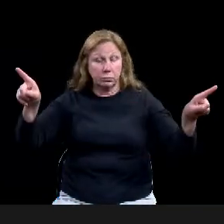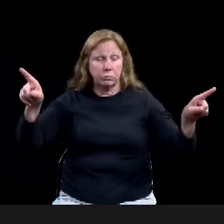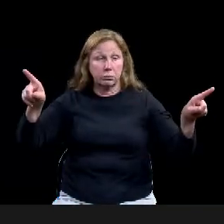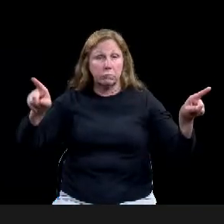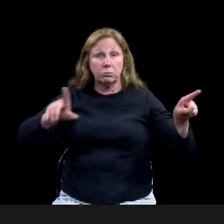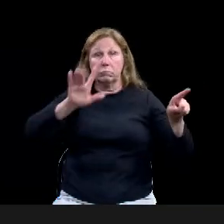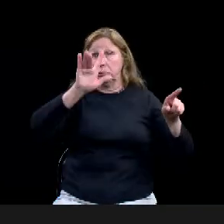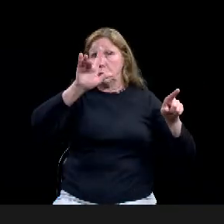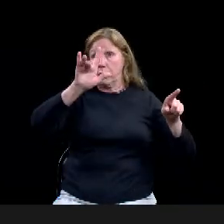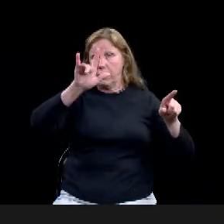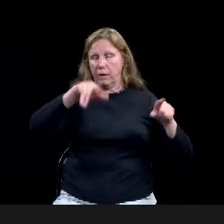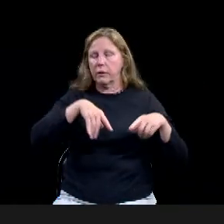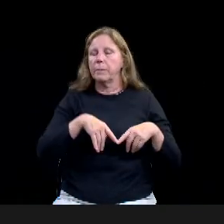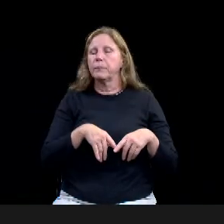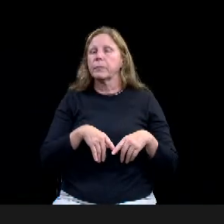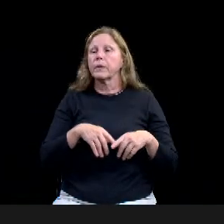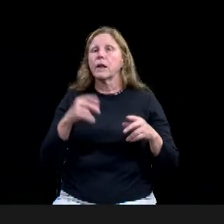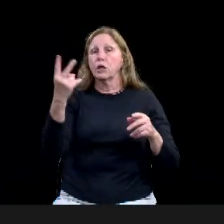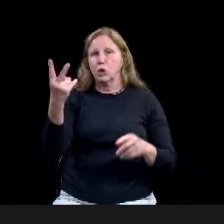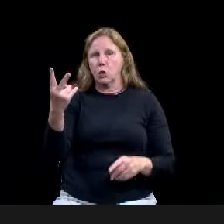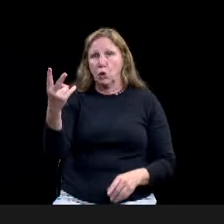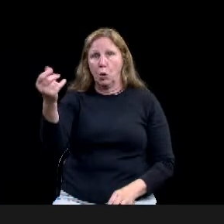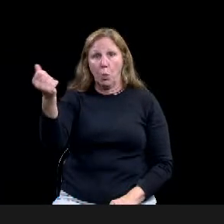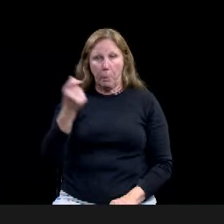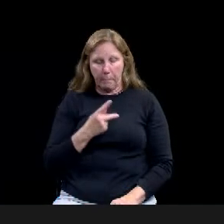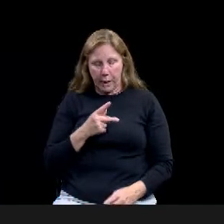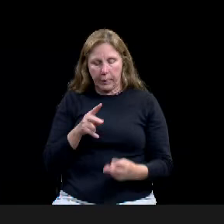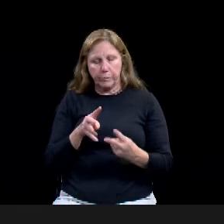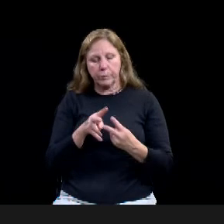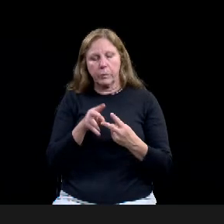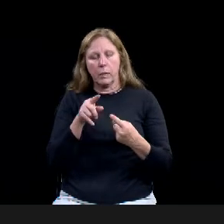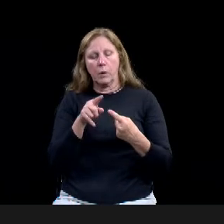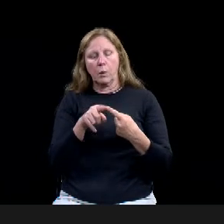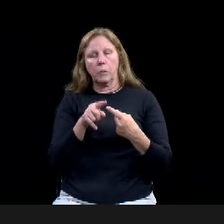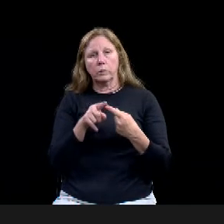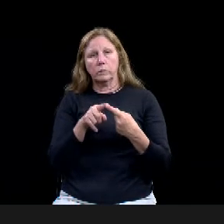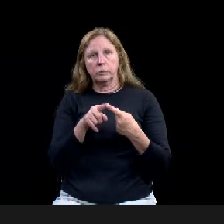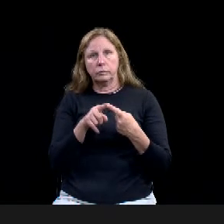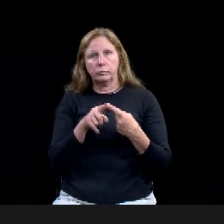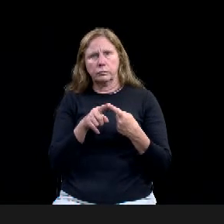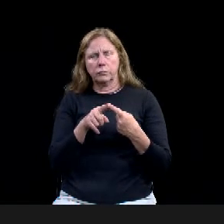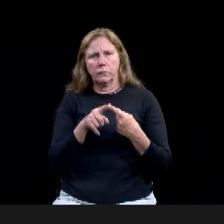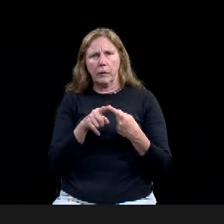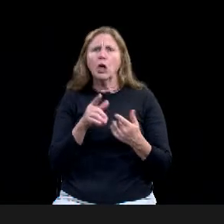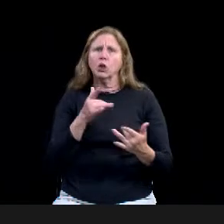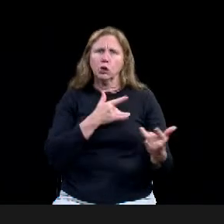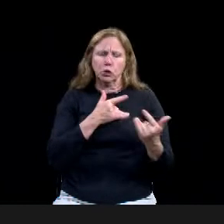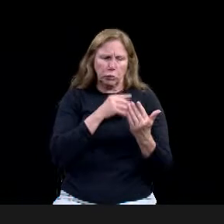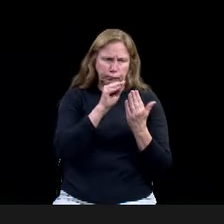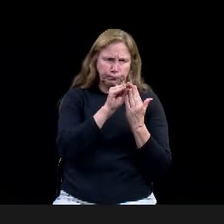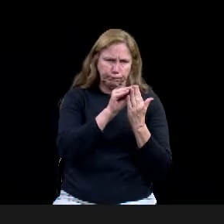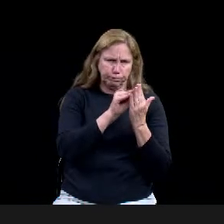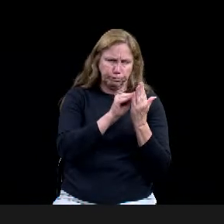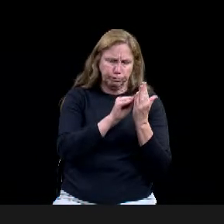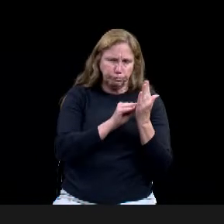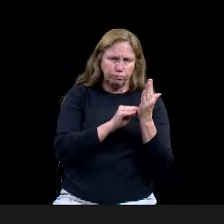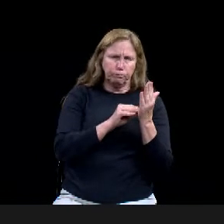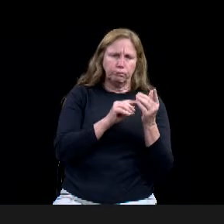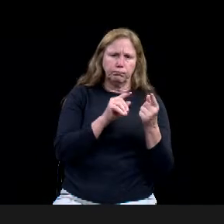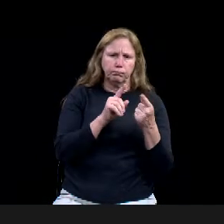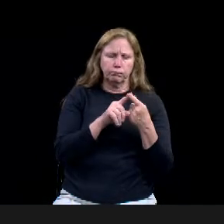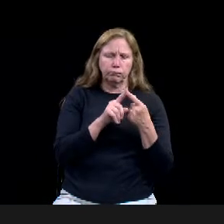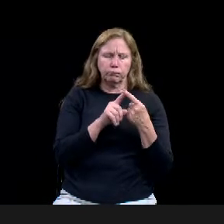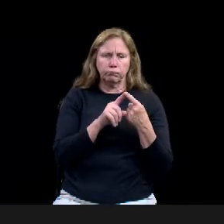um, from, um, actually one of the, uh, a long-term, um, resident of that area that lives on Johnson Street.